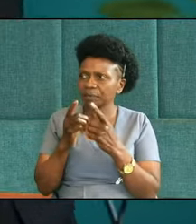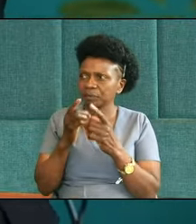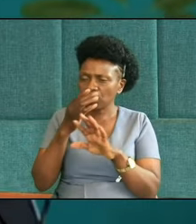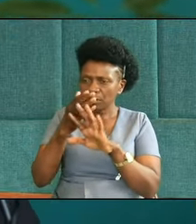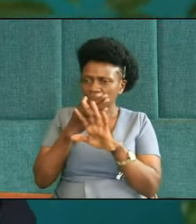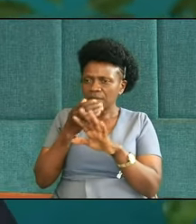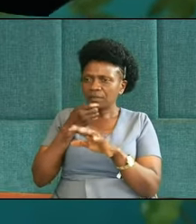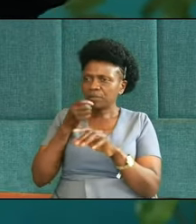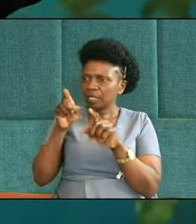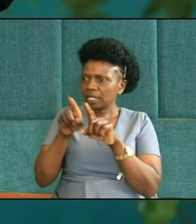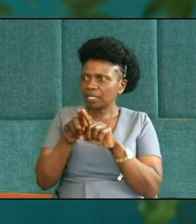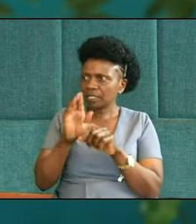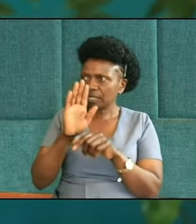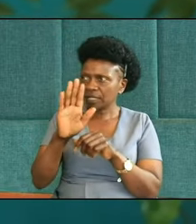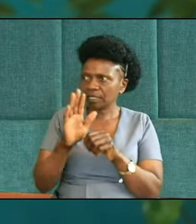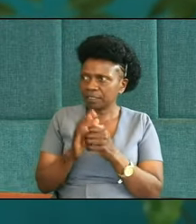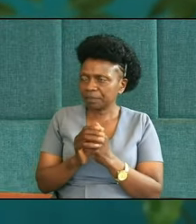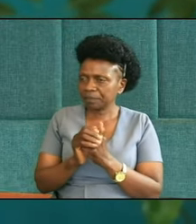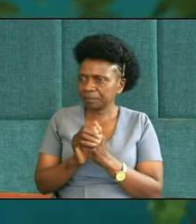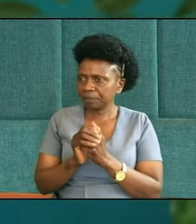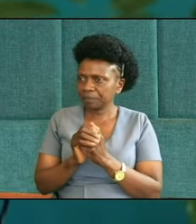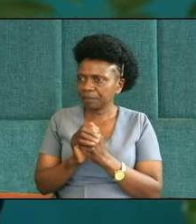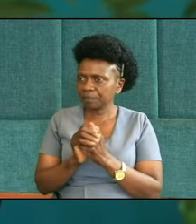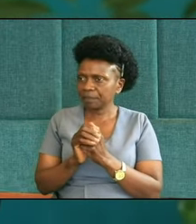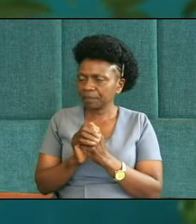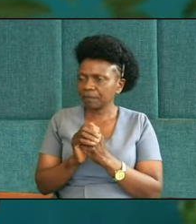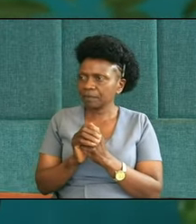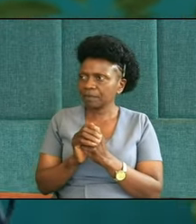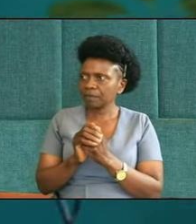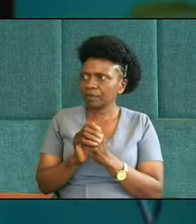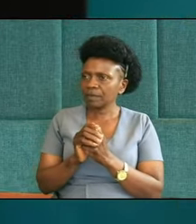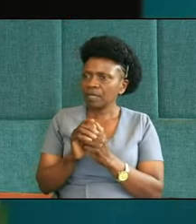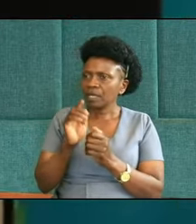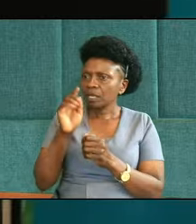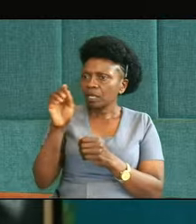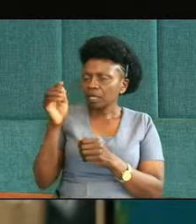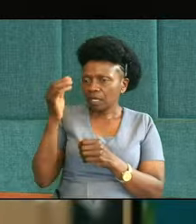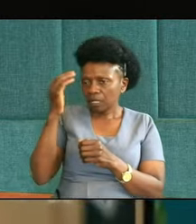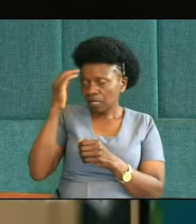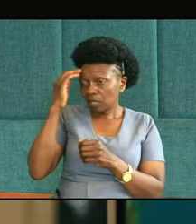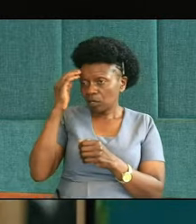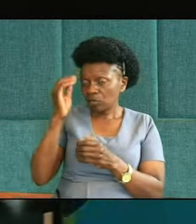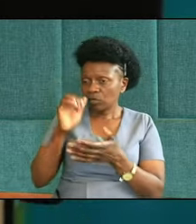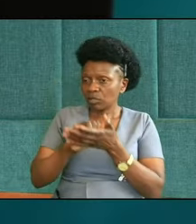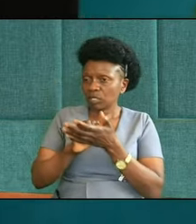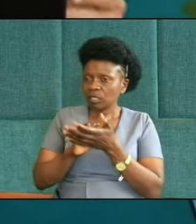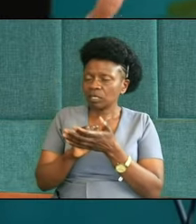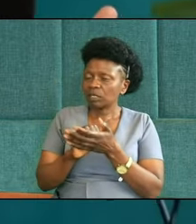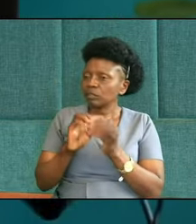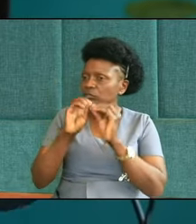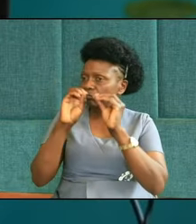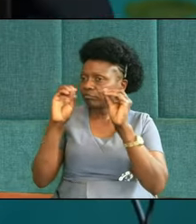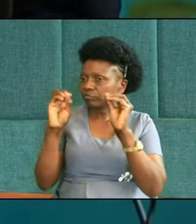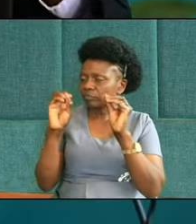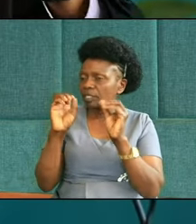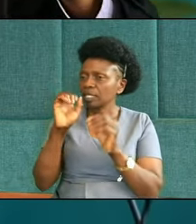on, just a few verses earlier, Judah was reminding the man, that is the governor, the prime minister, we know it's Joseph, he reminded